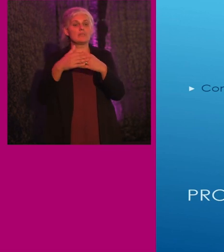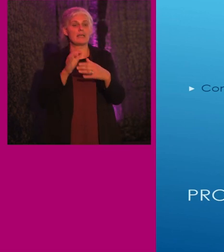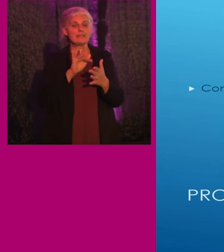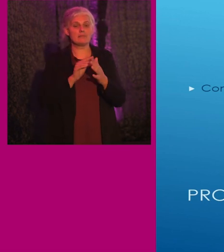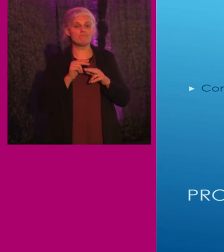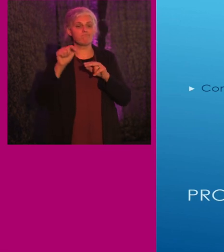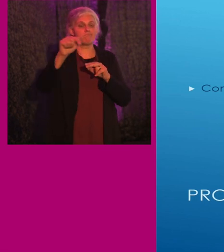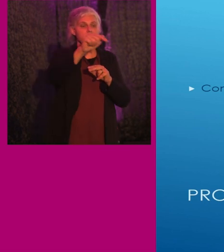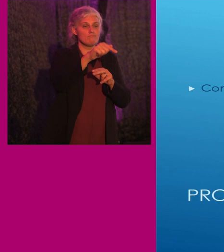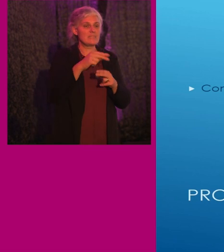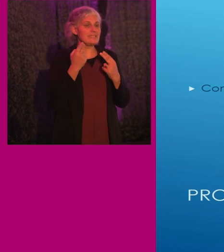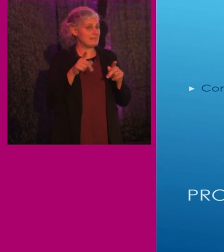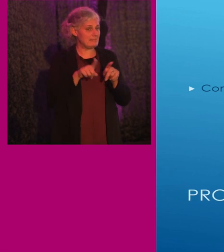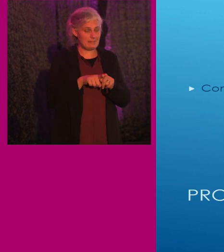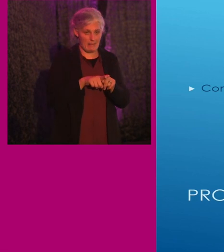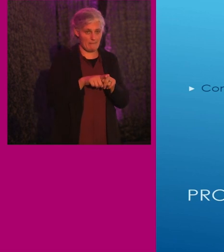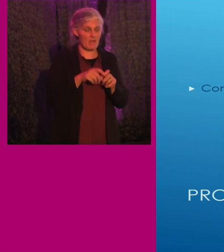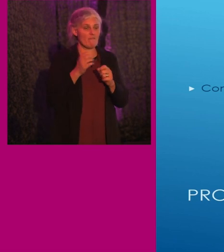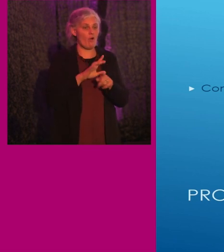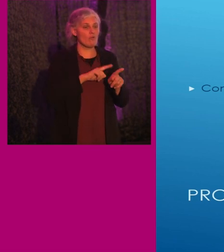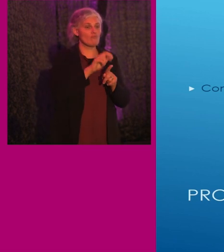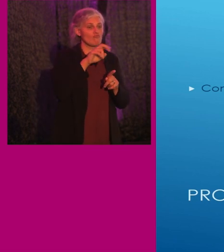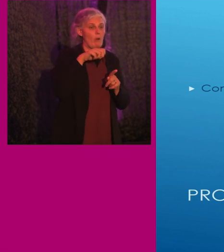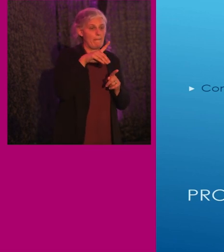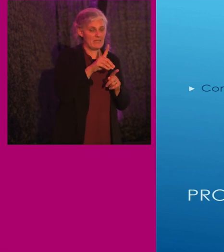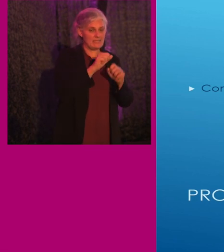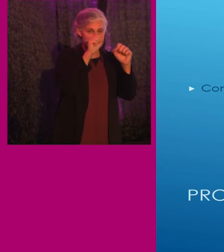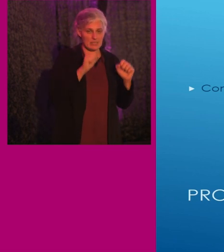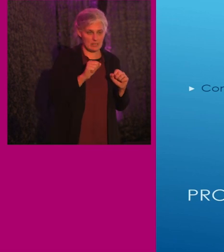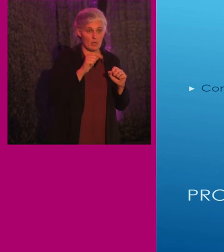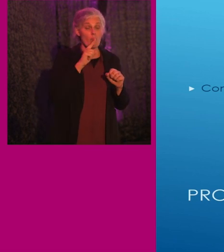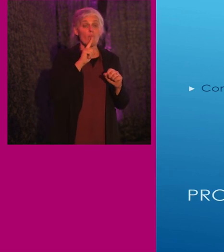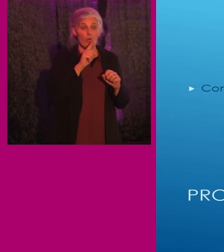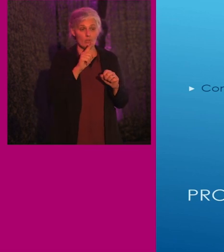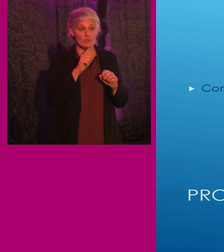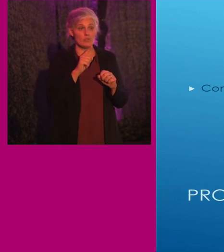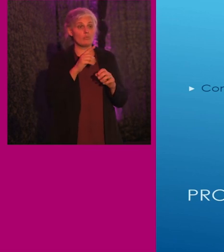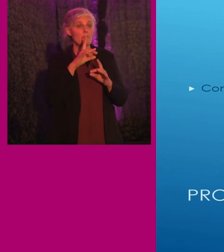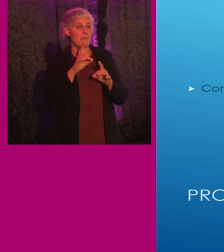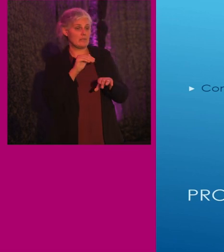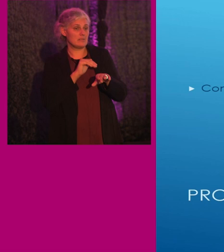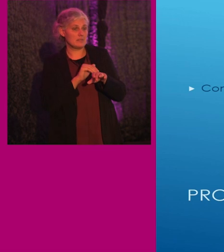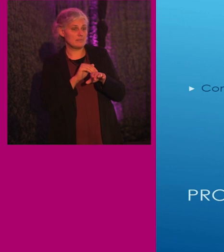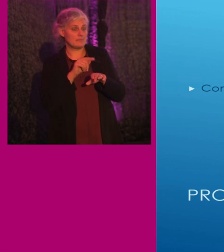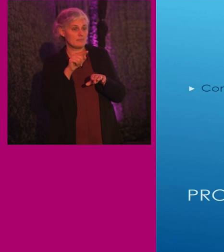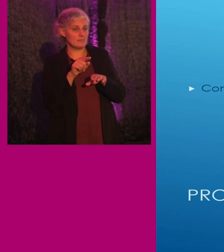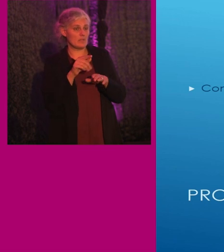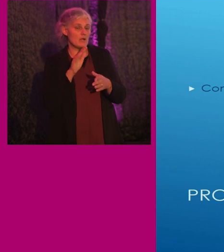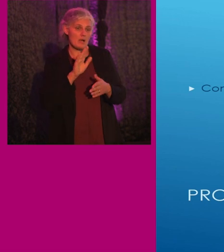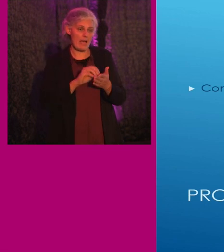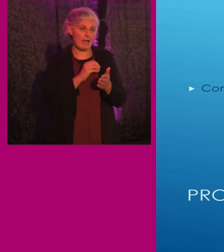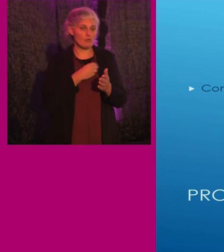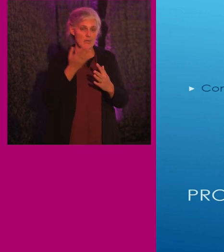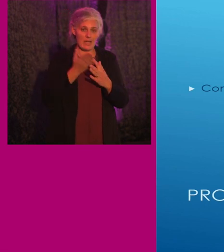The requirements are the same as for rapid and light rail systems, except remanufactured rail cars must be